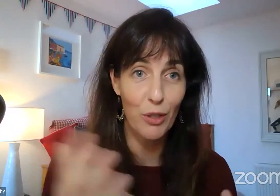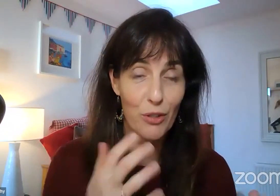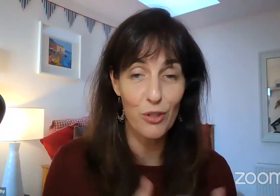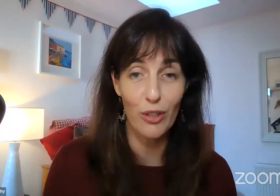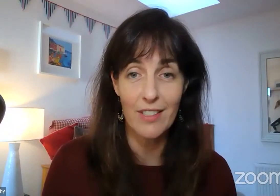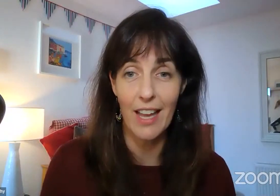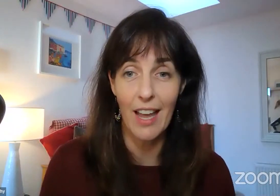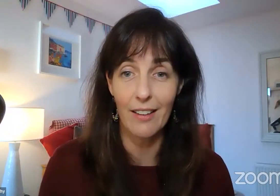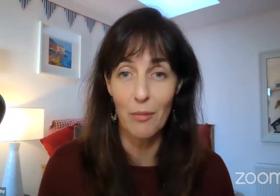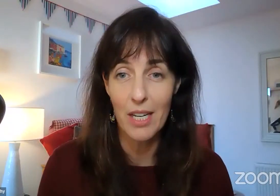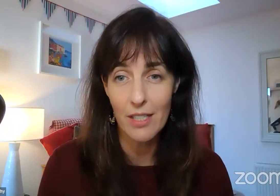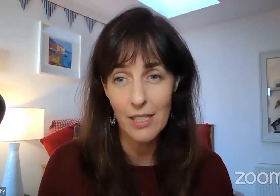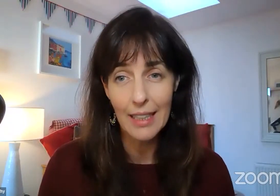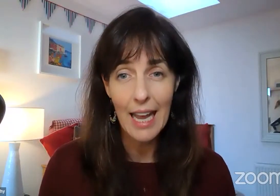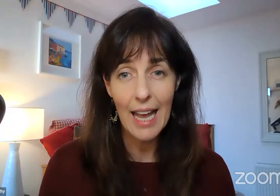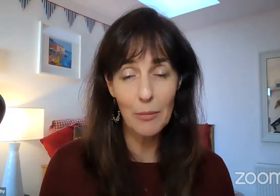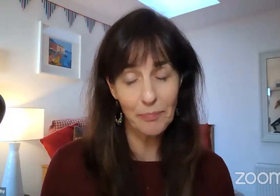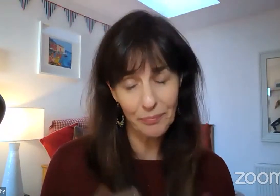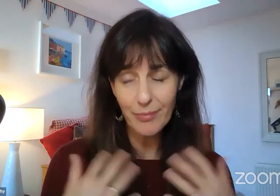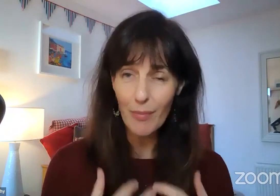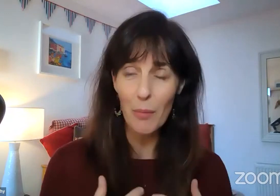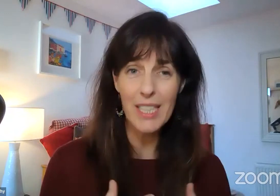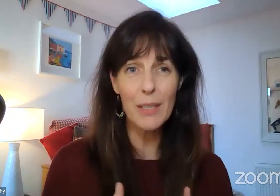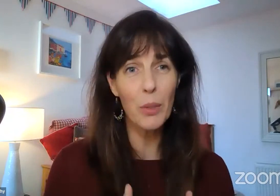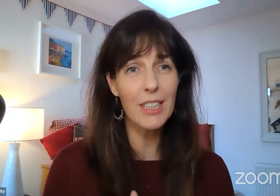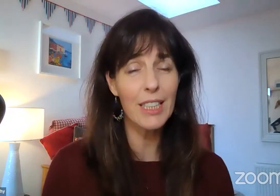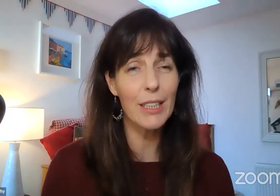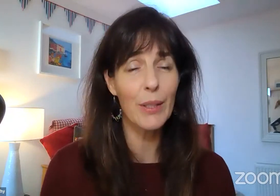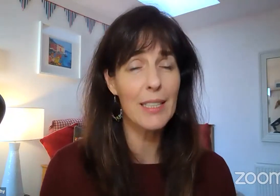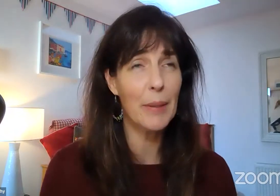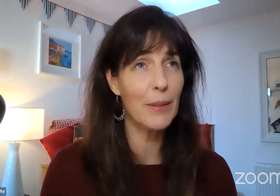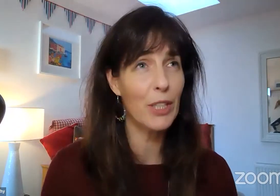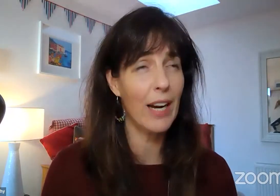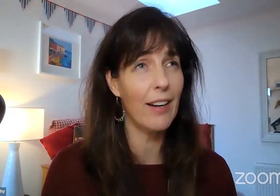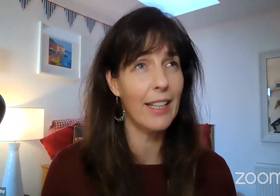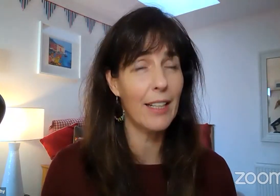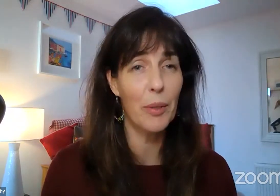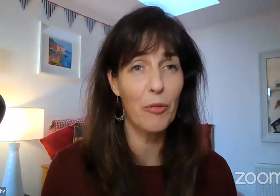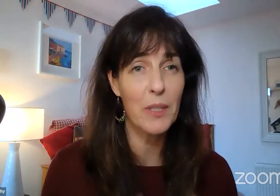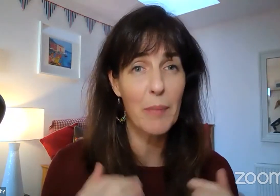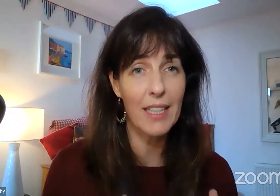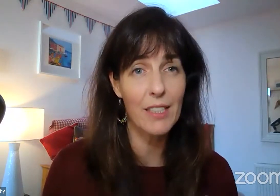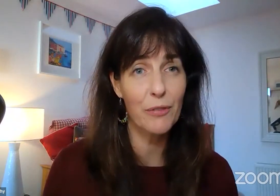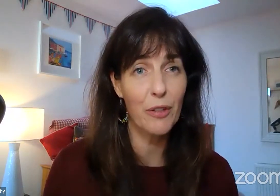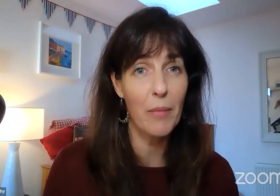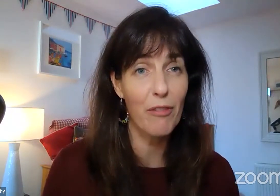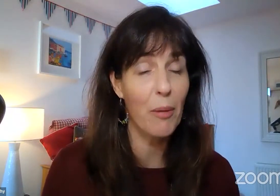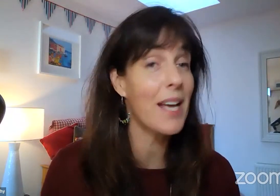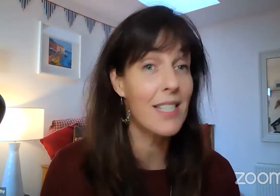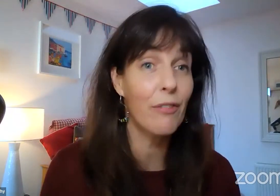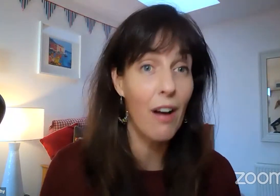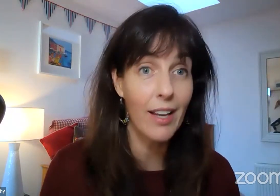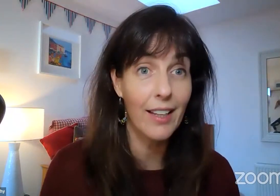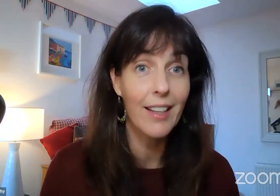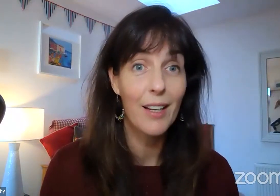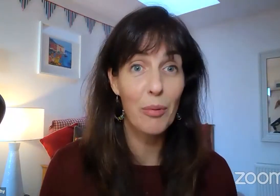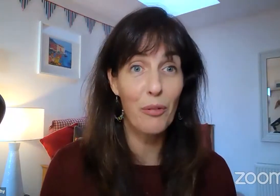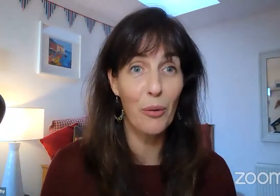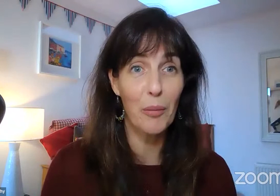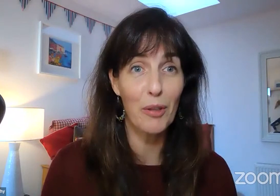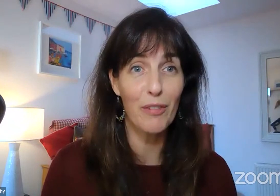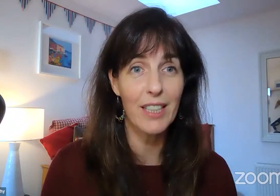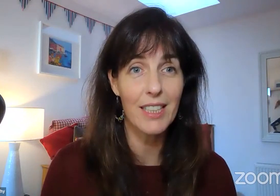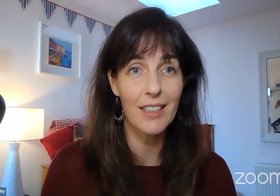and Ruth to join us again in a minute. But I did want to, I suppose, share a little bit of perspective from SFI